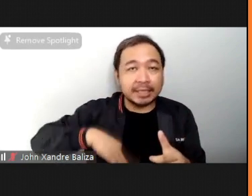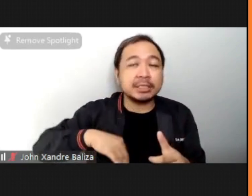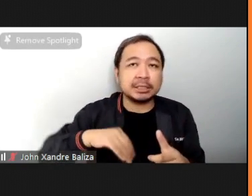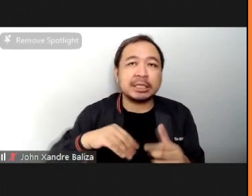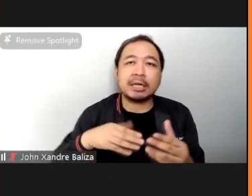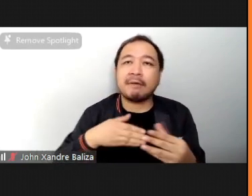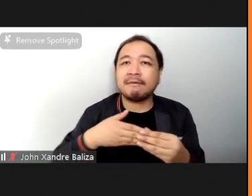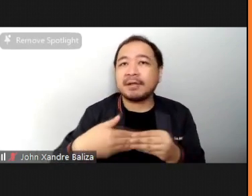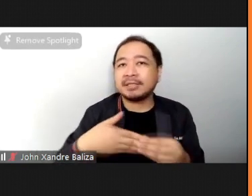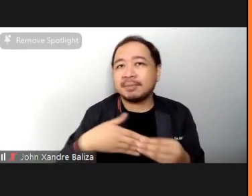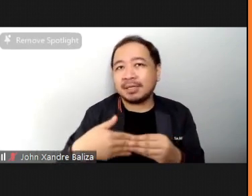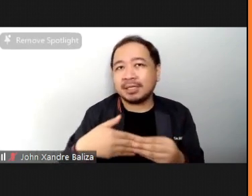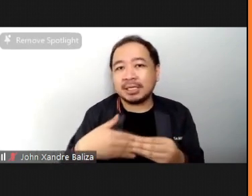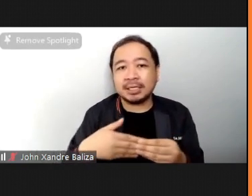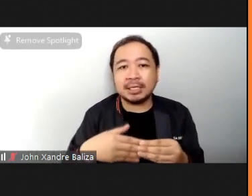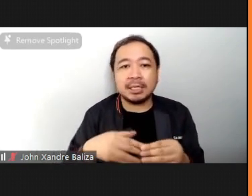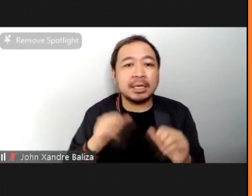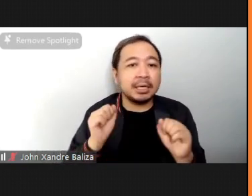row